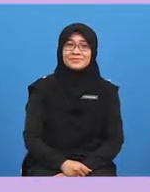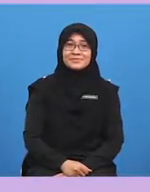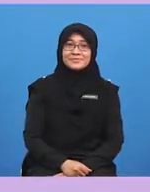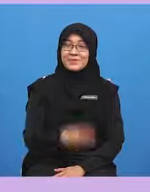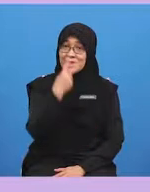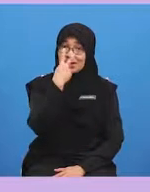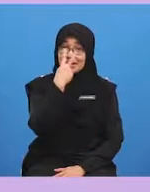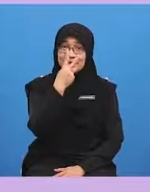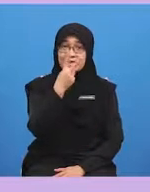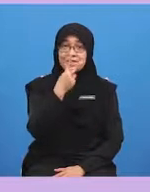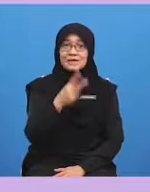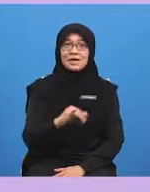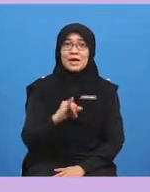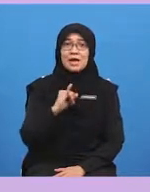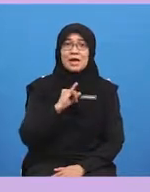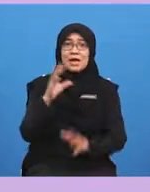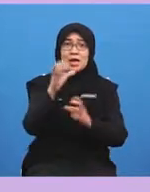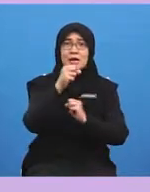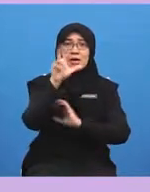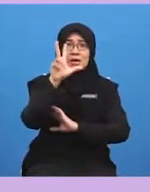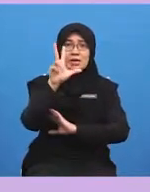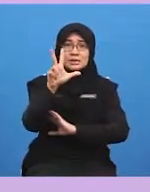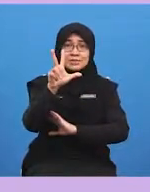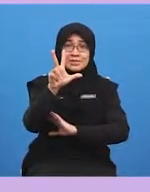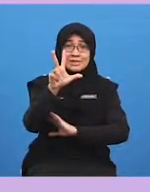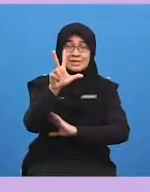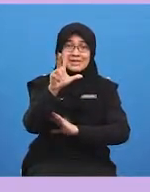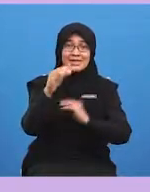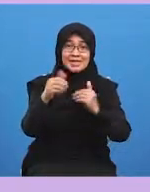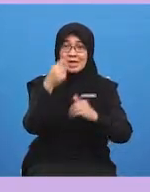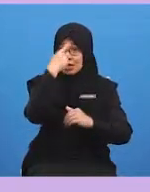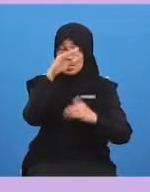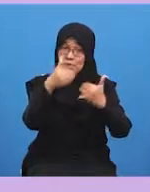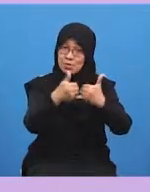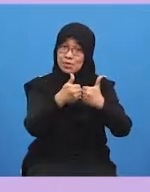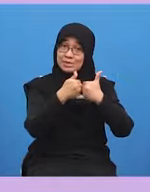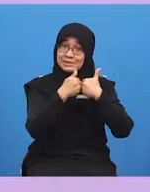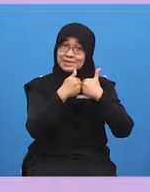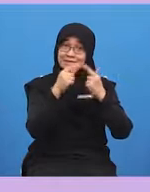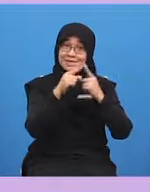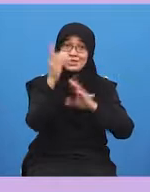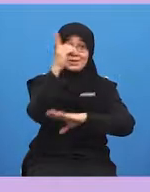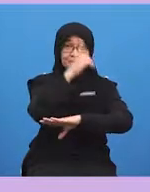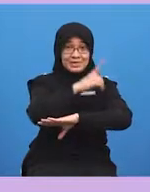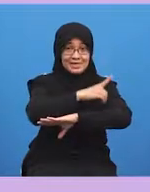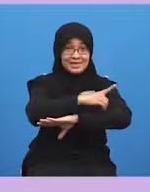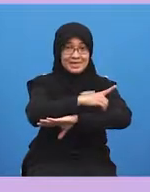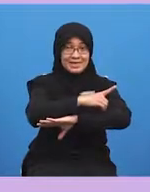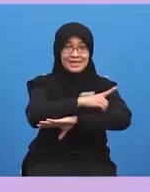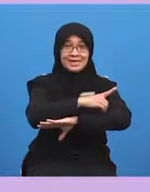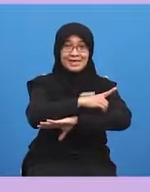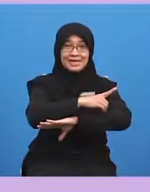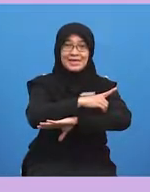throw i've got three for our challenge today so i am going to write